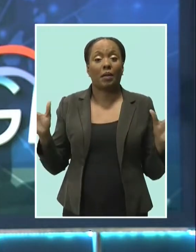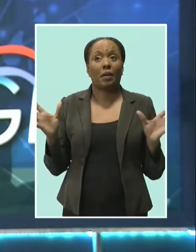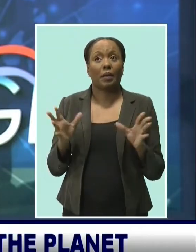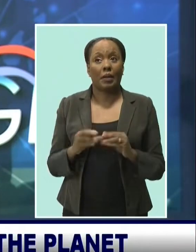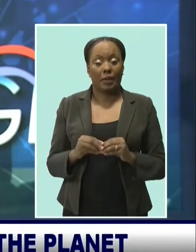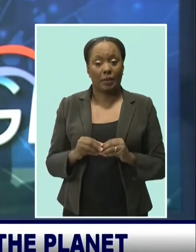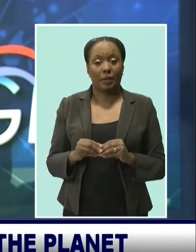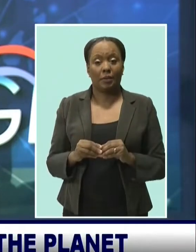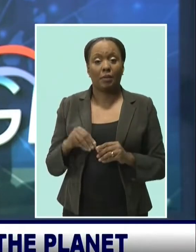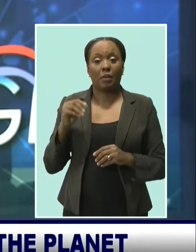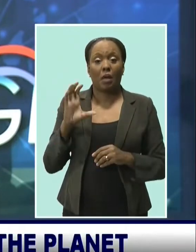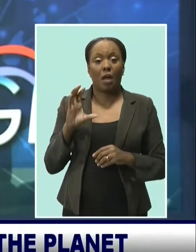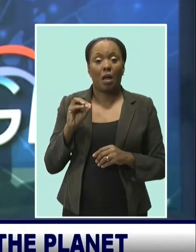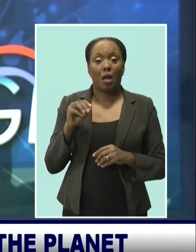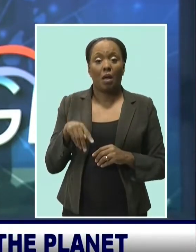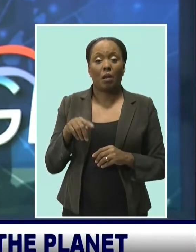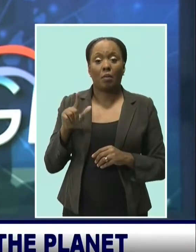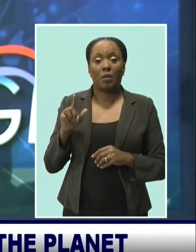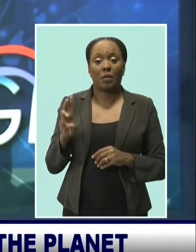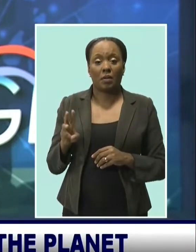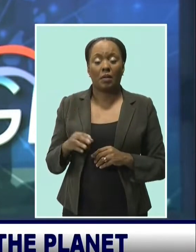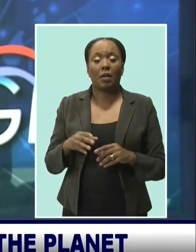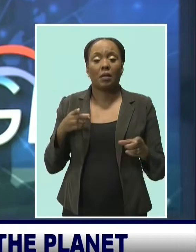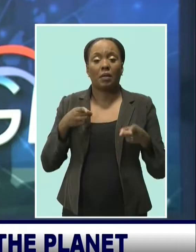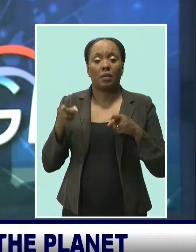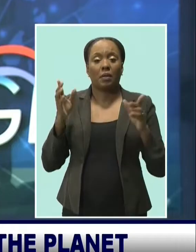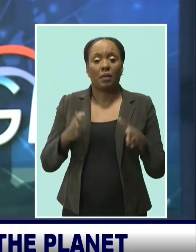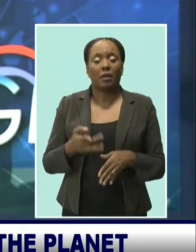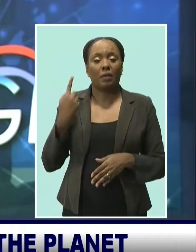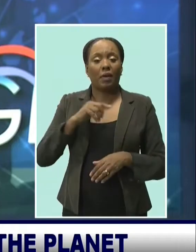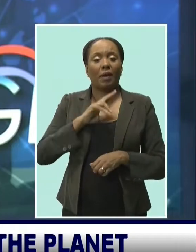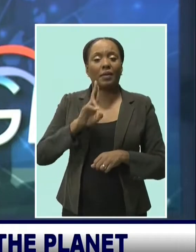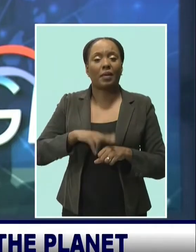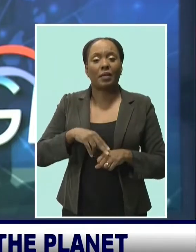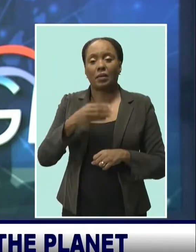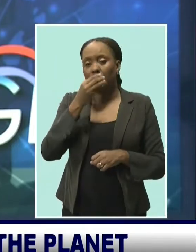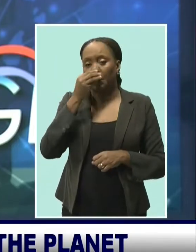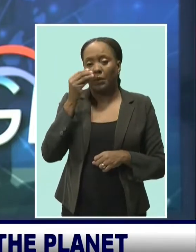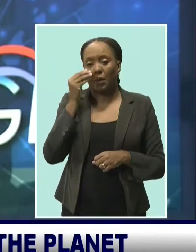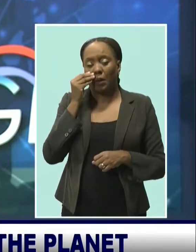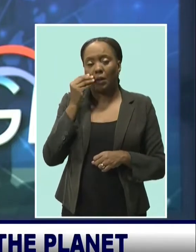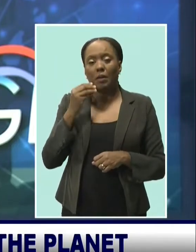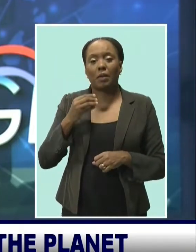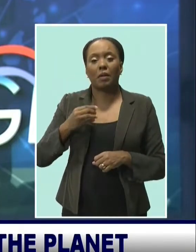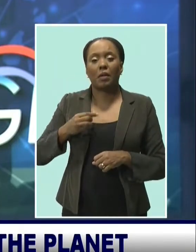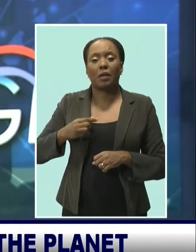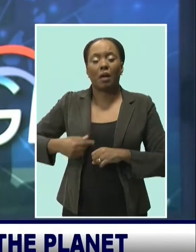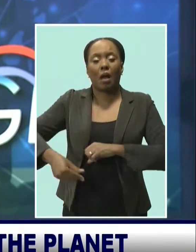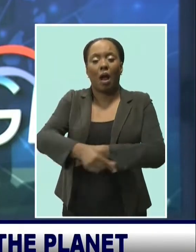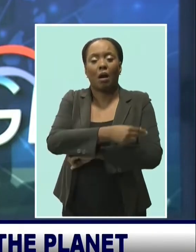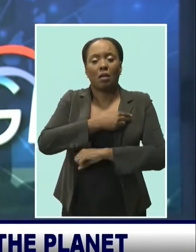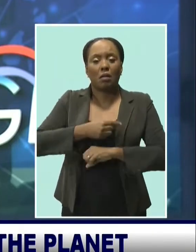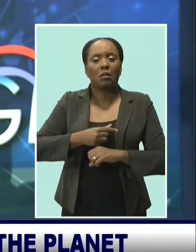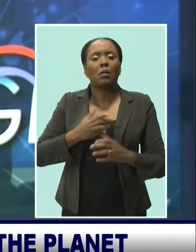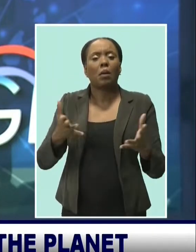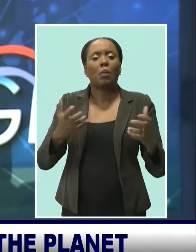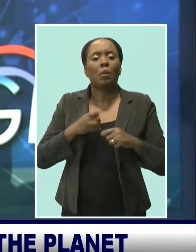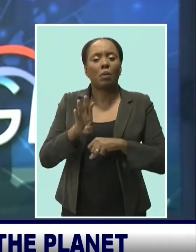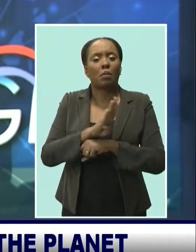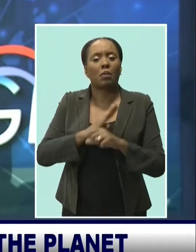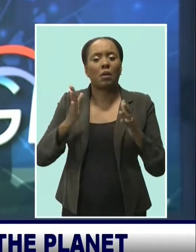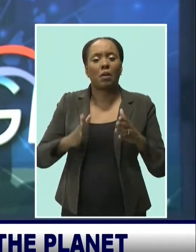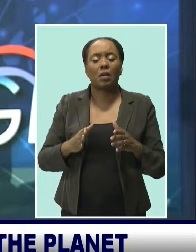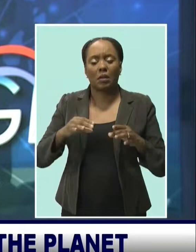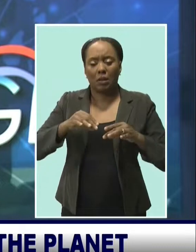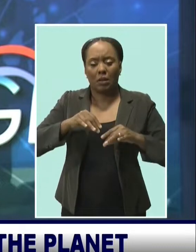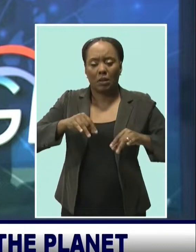reform at COP26, the andrologist and director of the National Botanical Gardens, Nigel Jones, has made a call for Barbadians to plant more